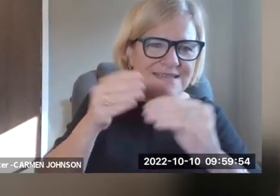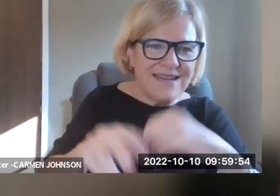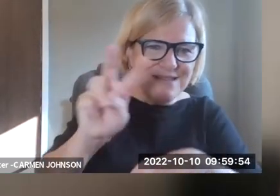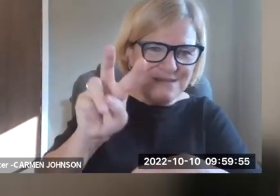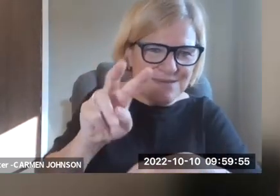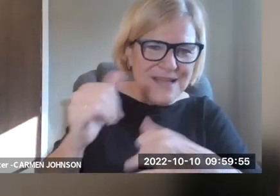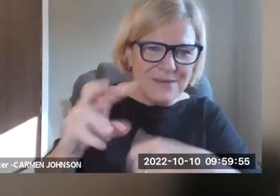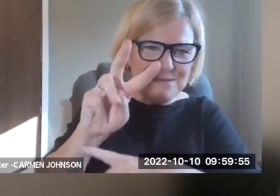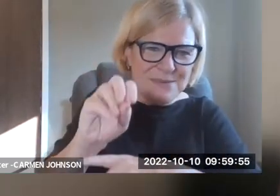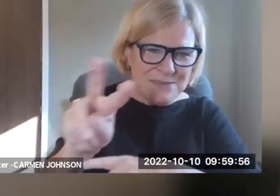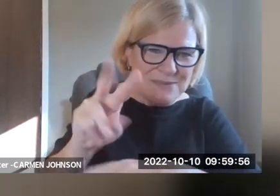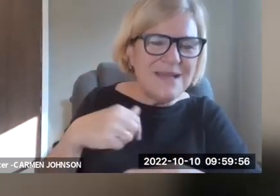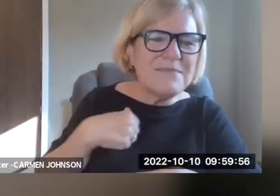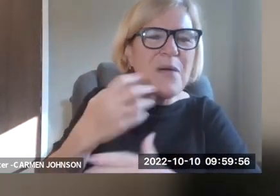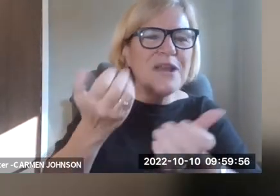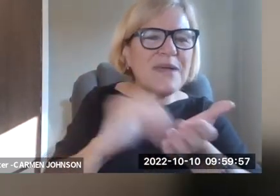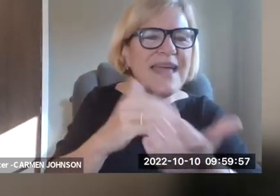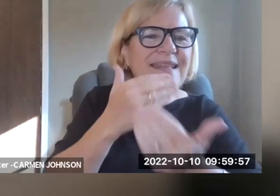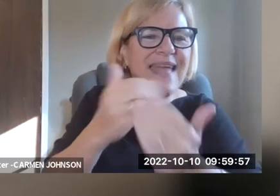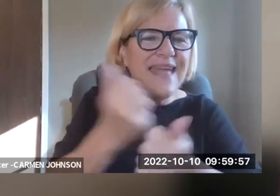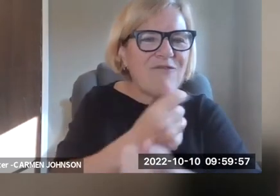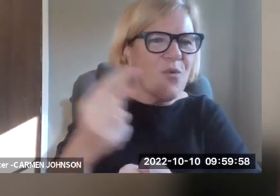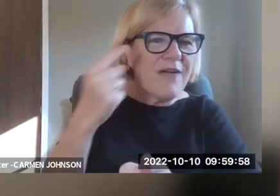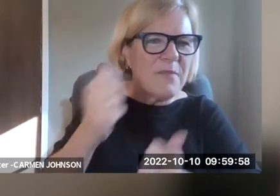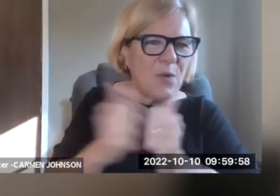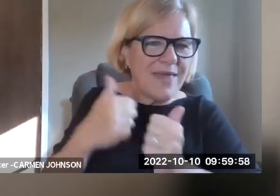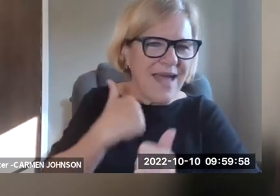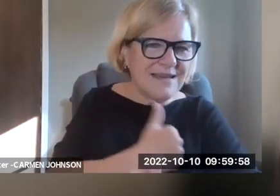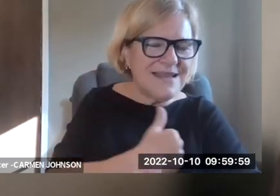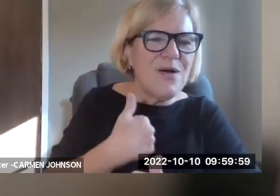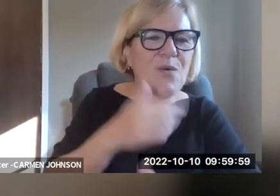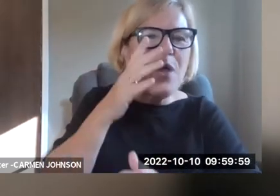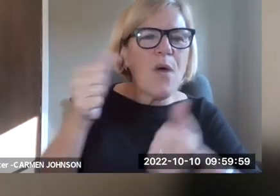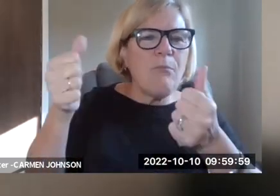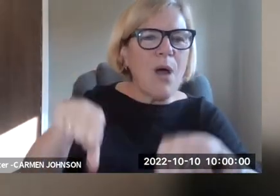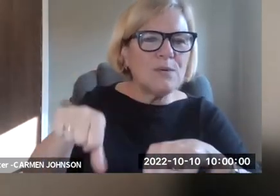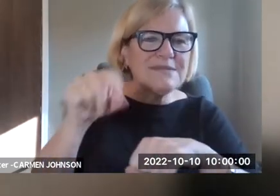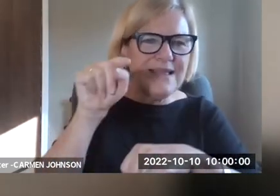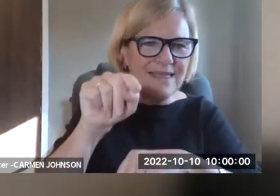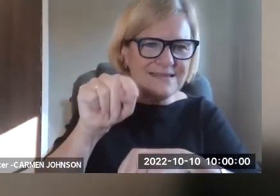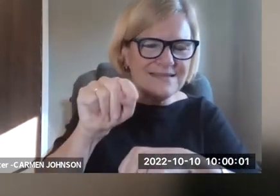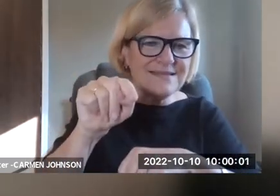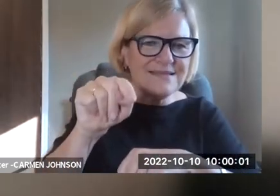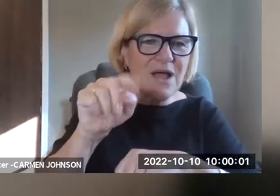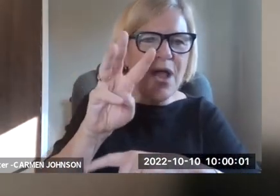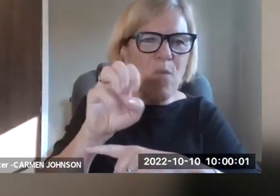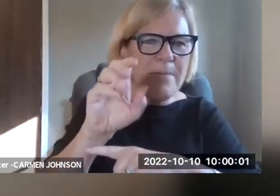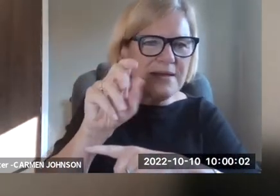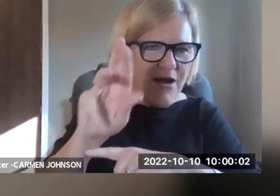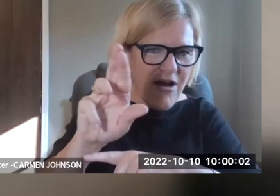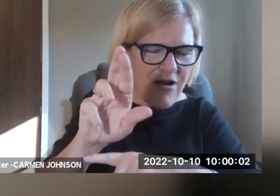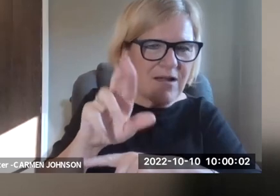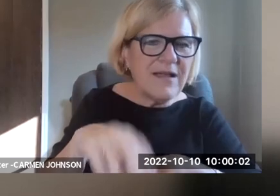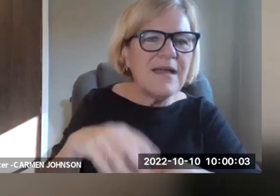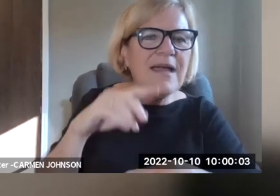Right. Thank you so much. All right. I think we better close out since we promised to be done at two and it's two Oh two. Um, I want to, again, thank